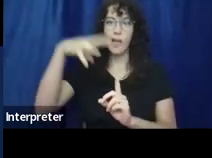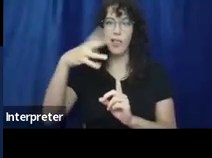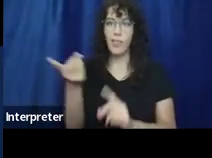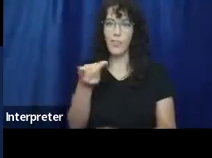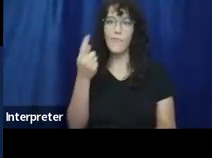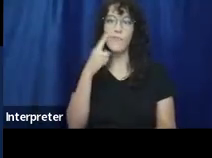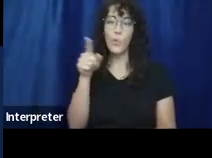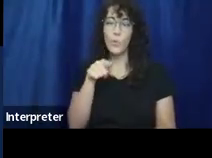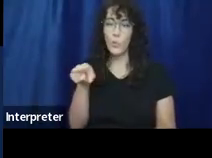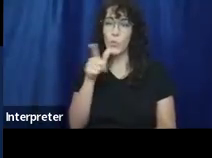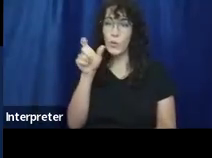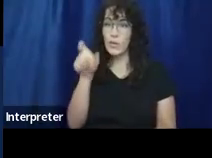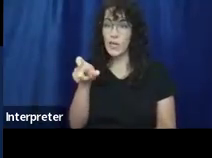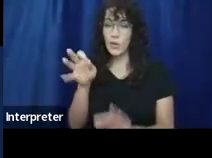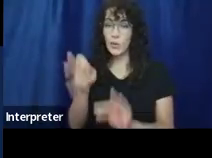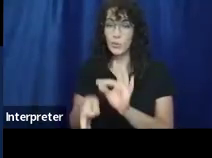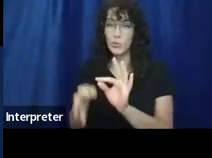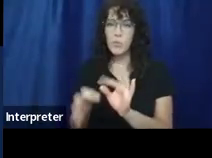see them at the side of your screen.